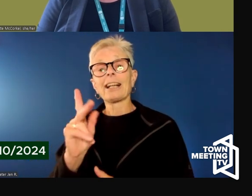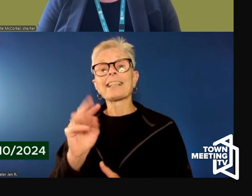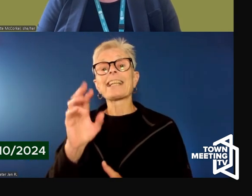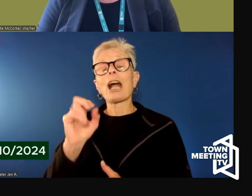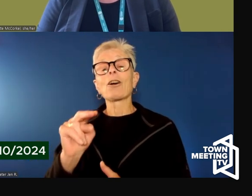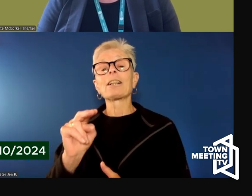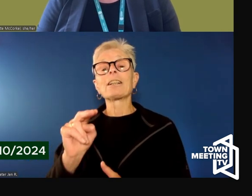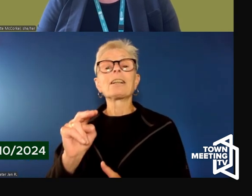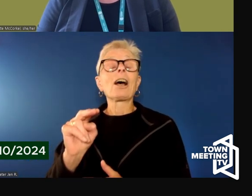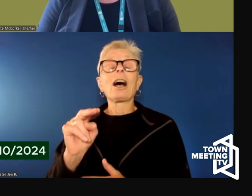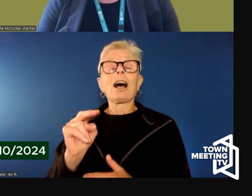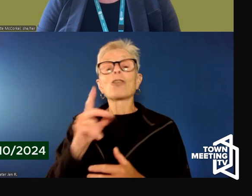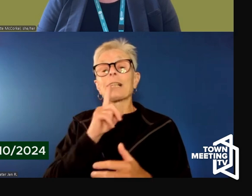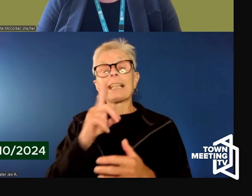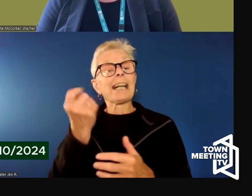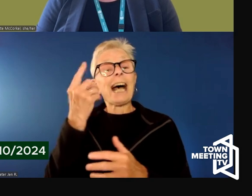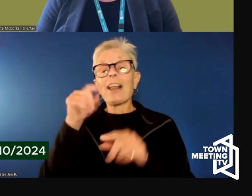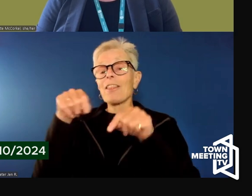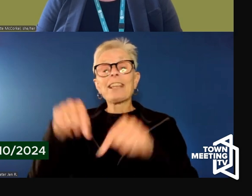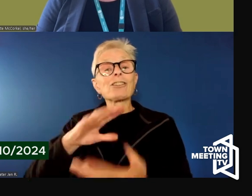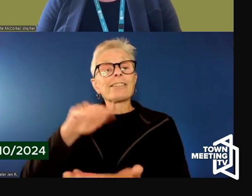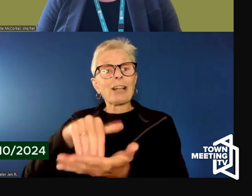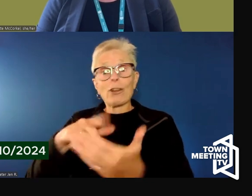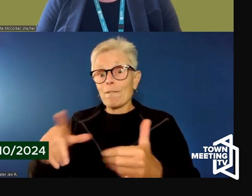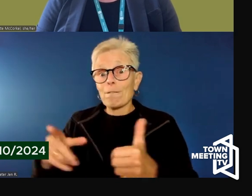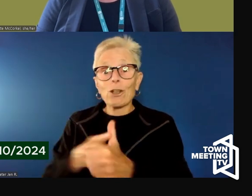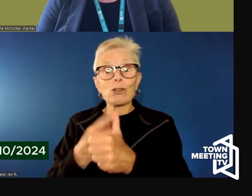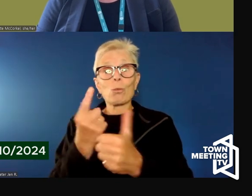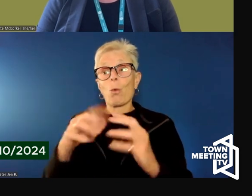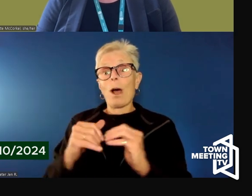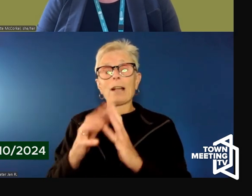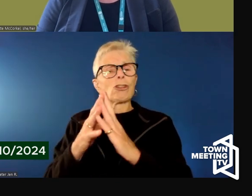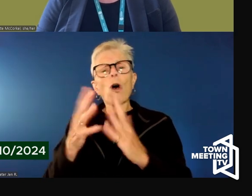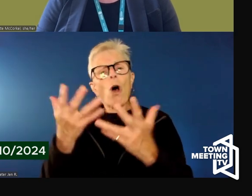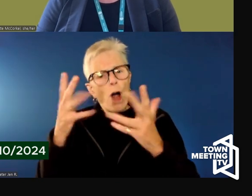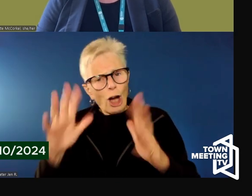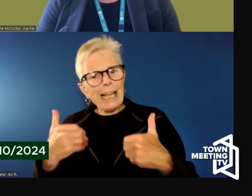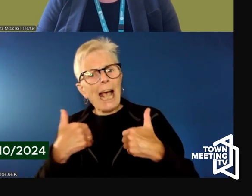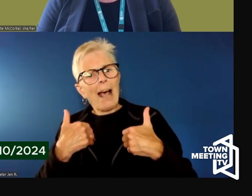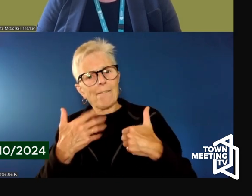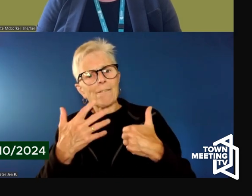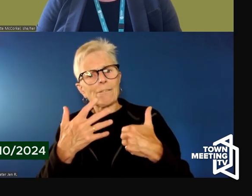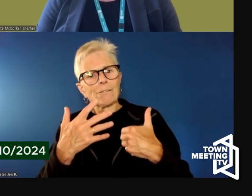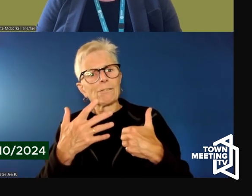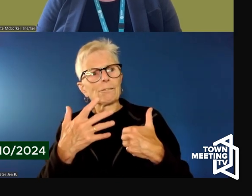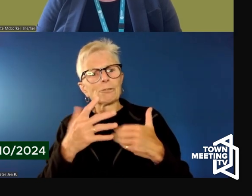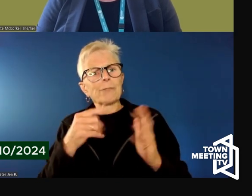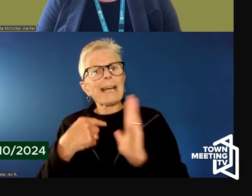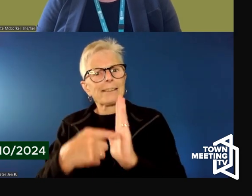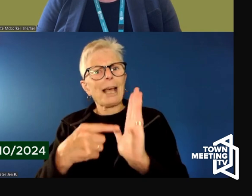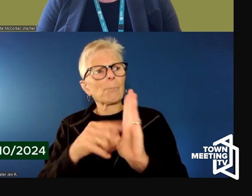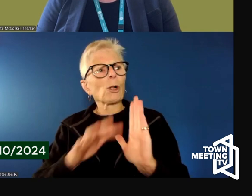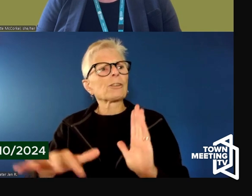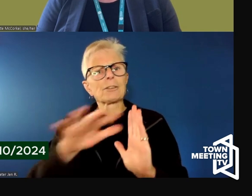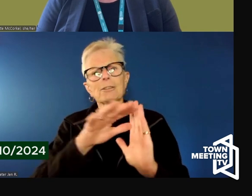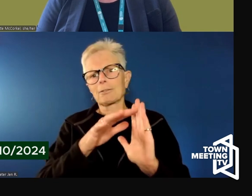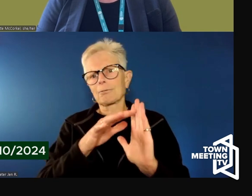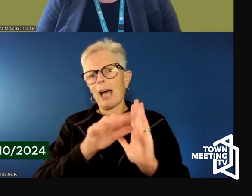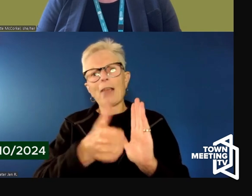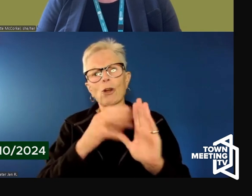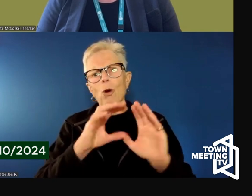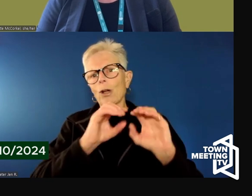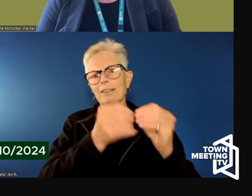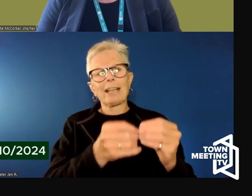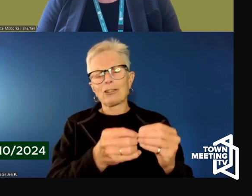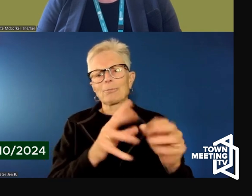kind, that this is based off of an existing model. And so we have a question in here about just looking for